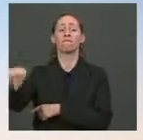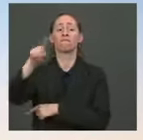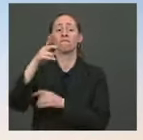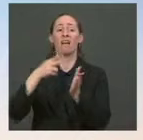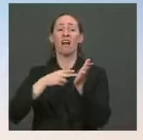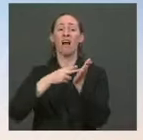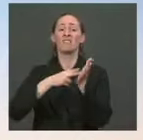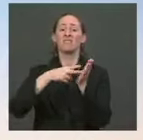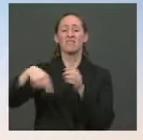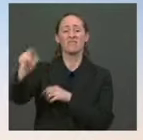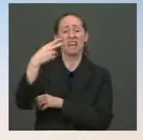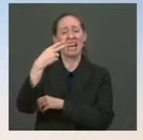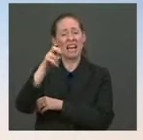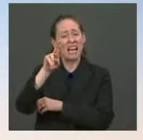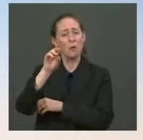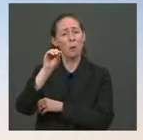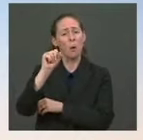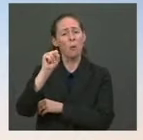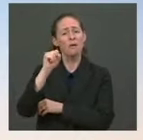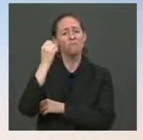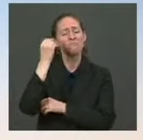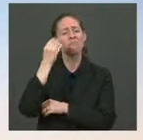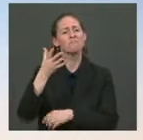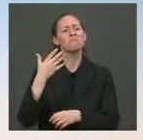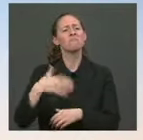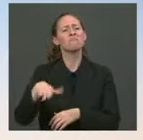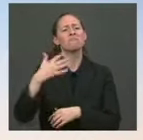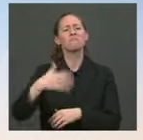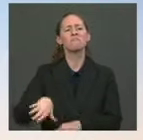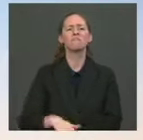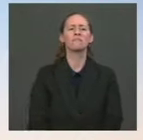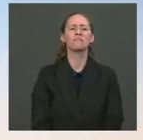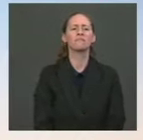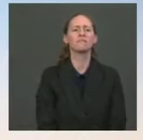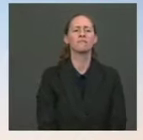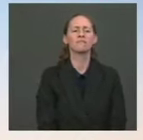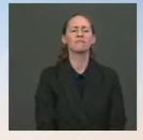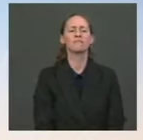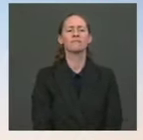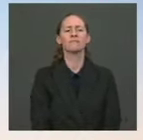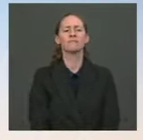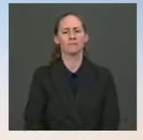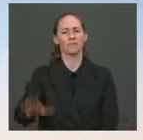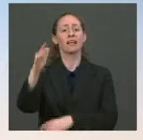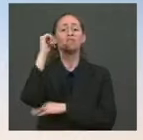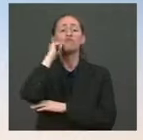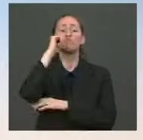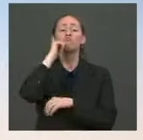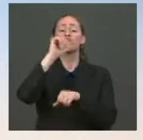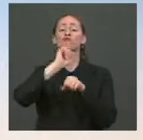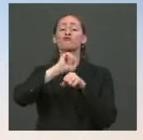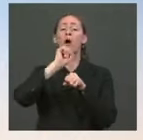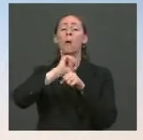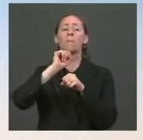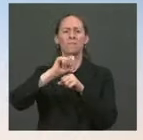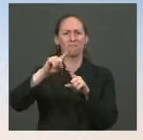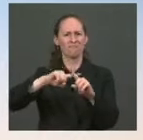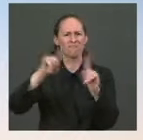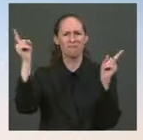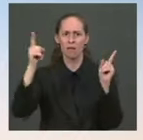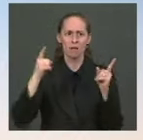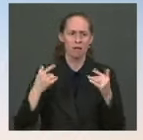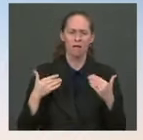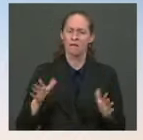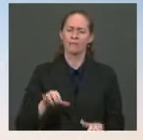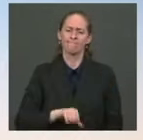took, this is not their customary obligations, and yet they took great pride in